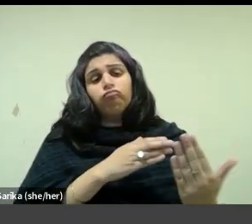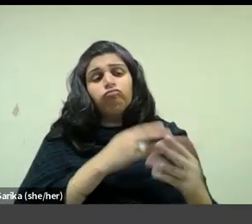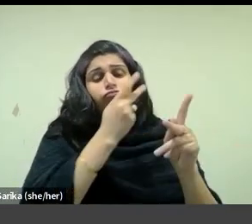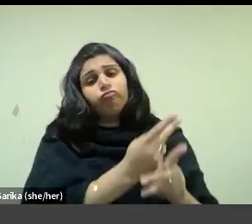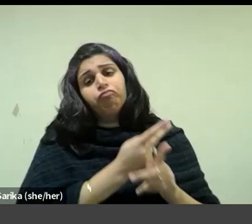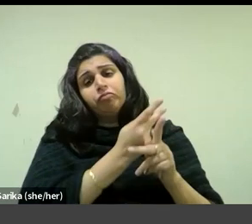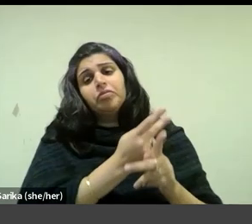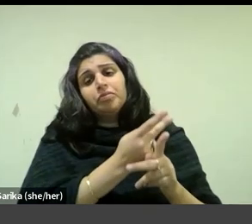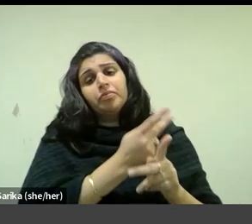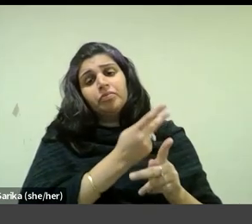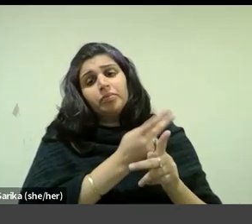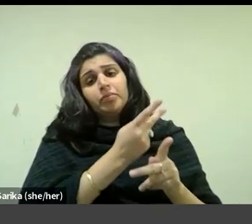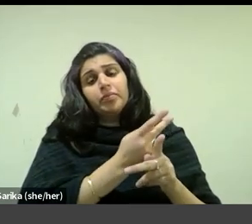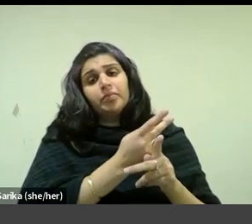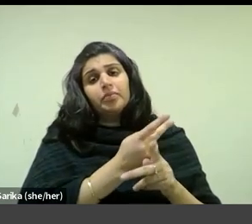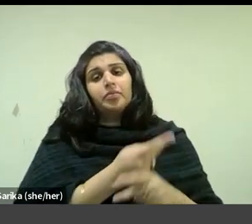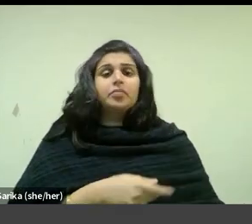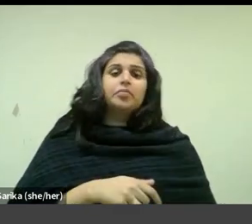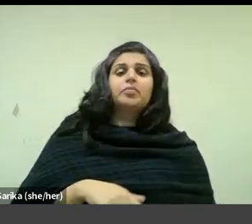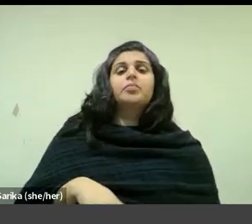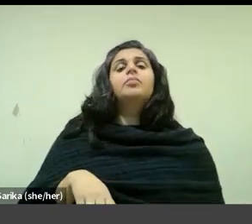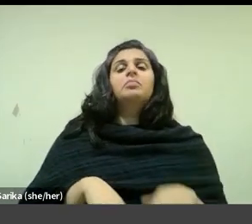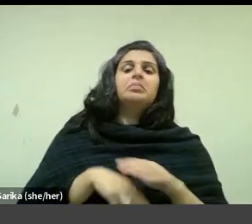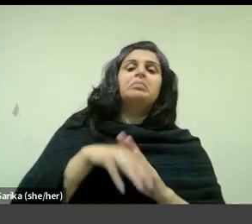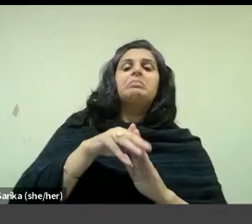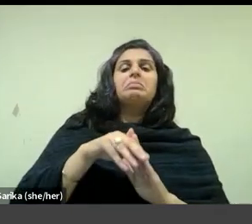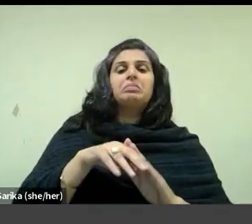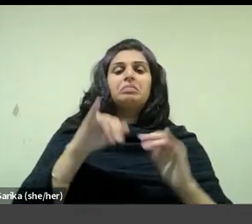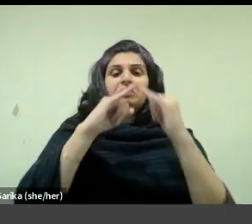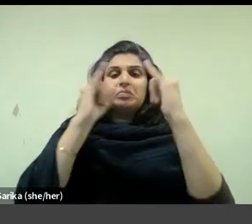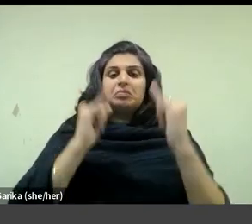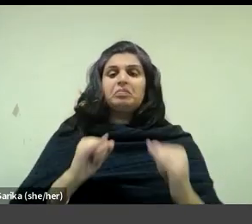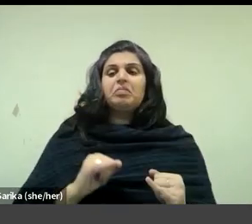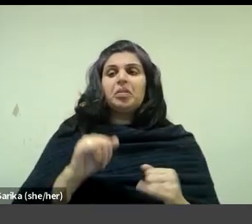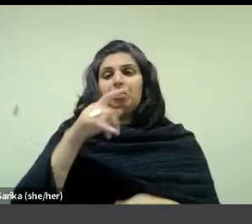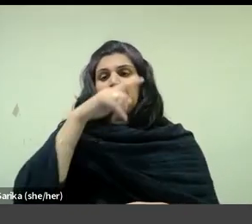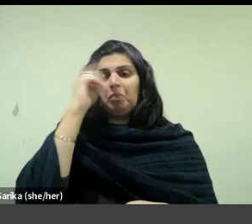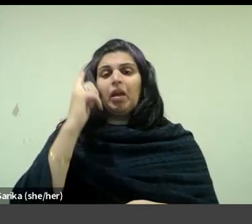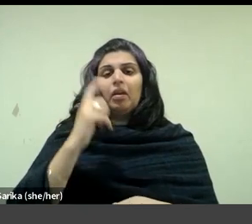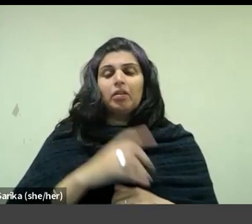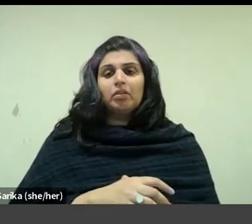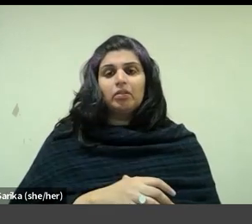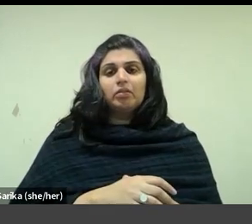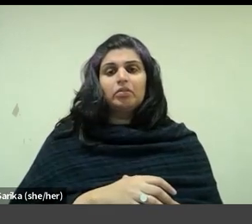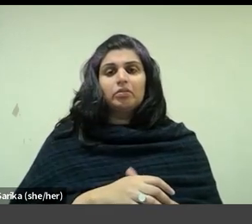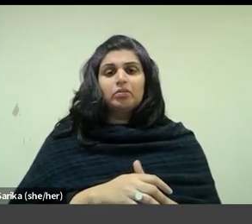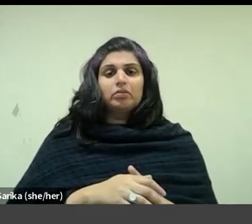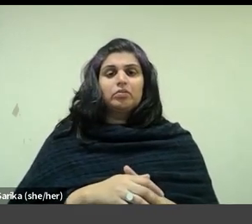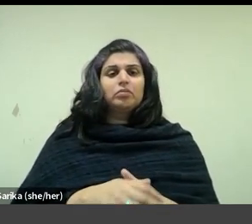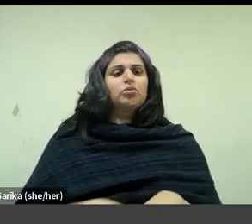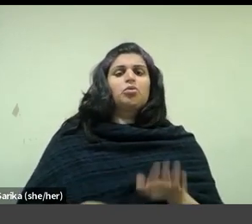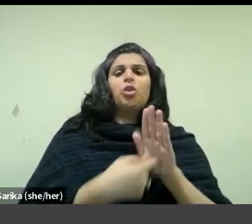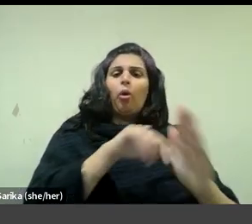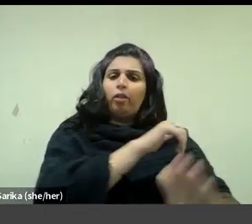but also as a woman of a mature profile outlined in black signaling authoritative experience